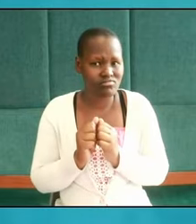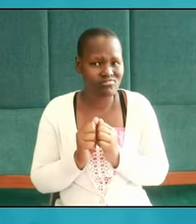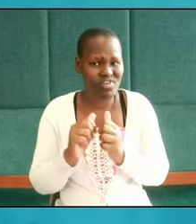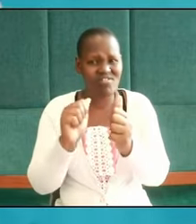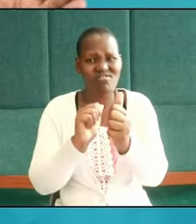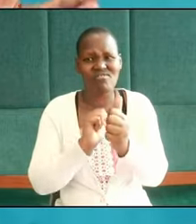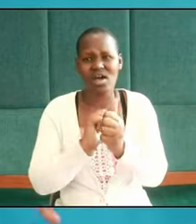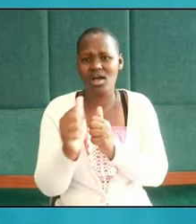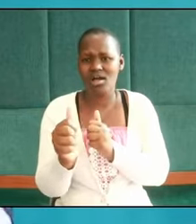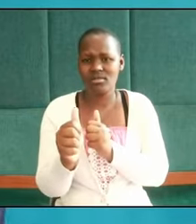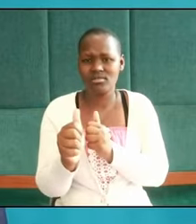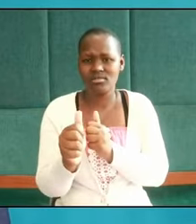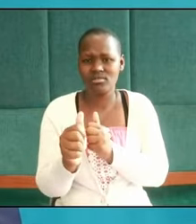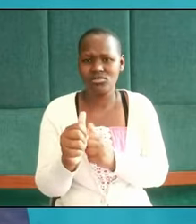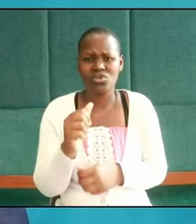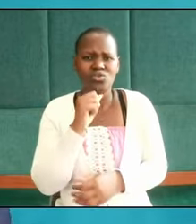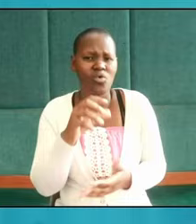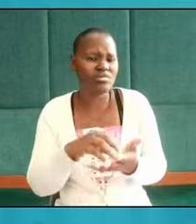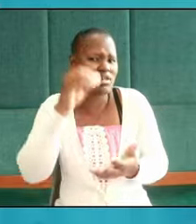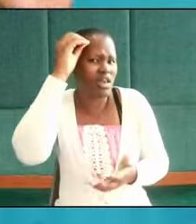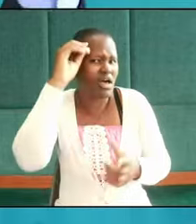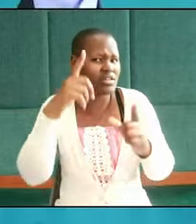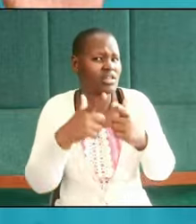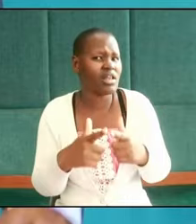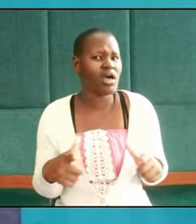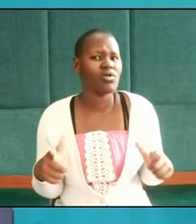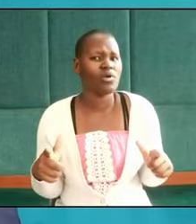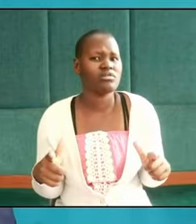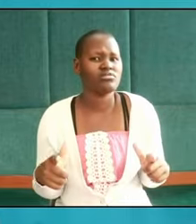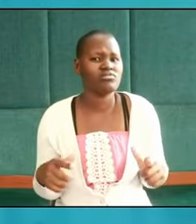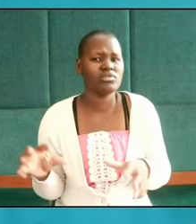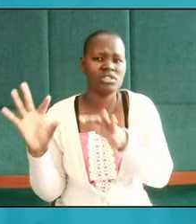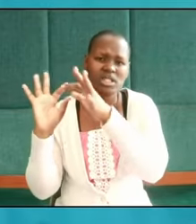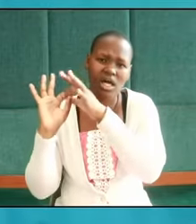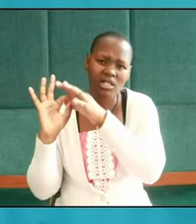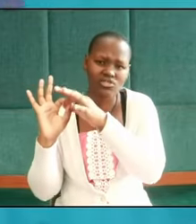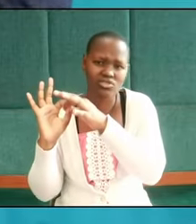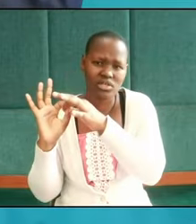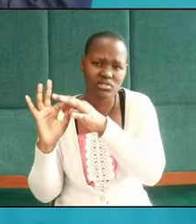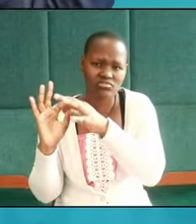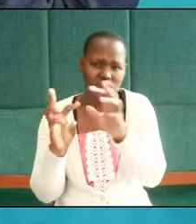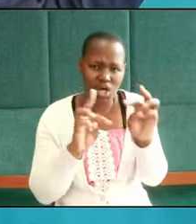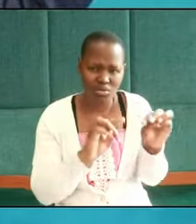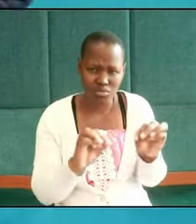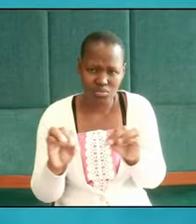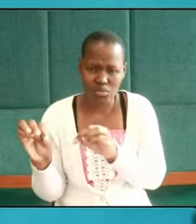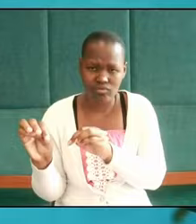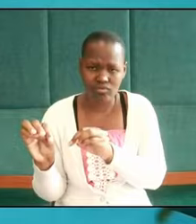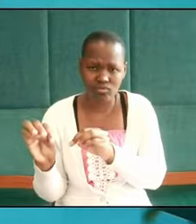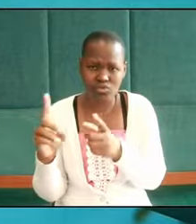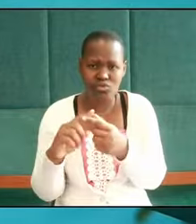you have not learned the language you will have culture shock you may move to